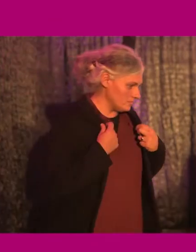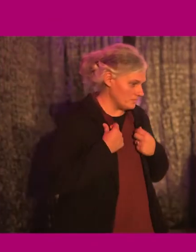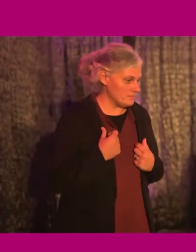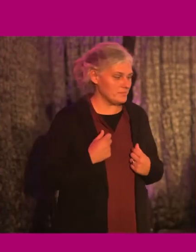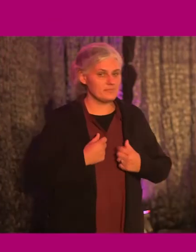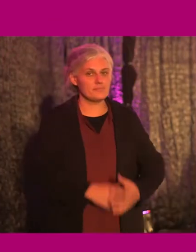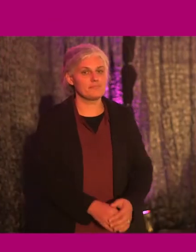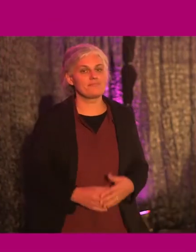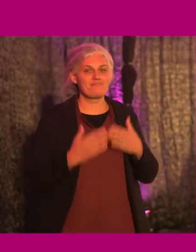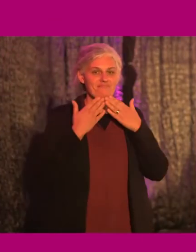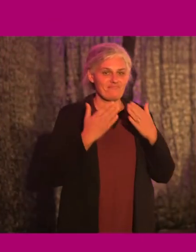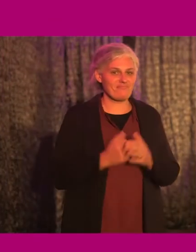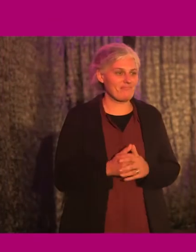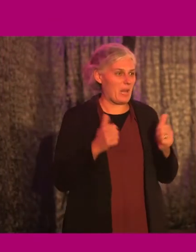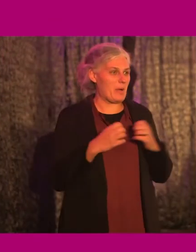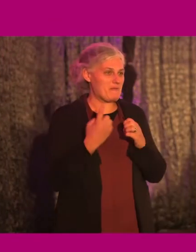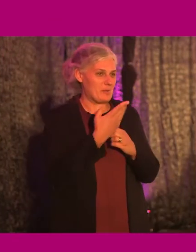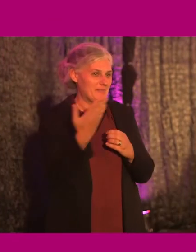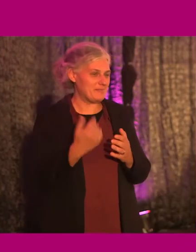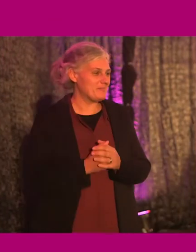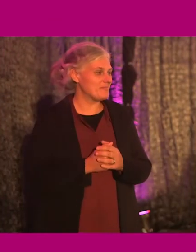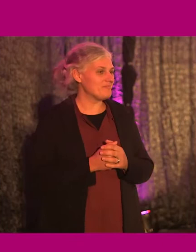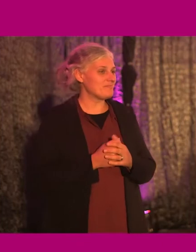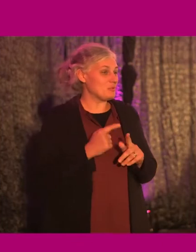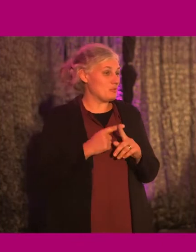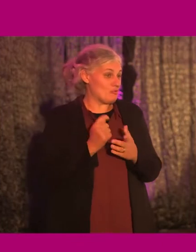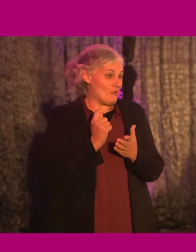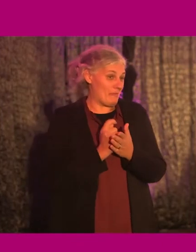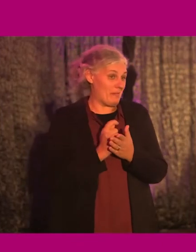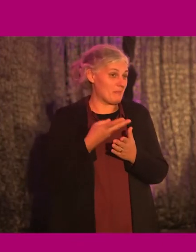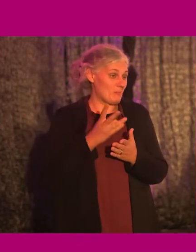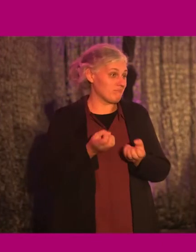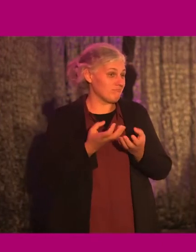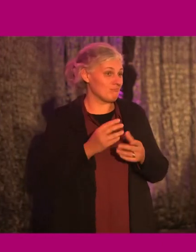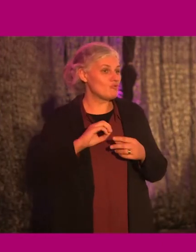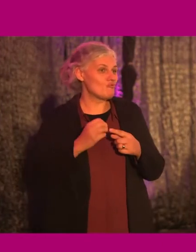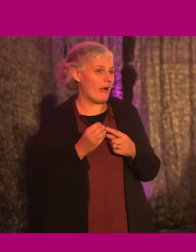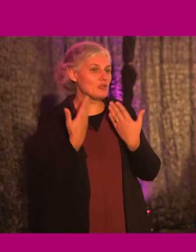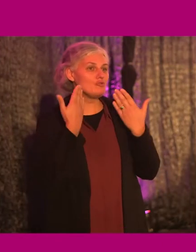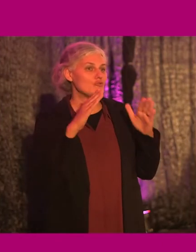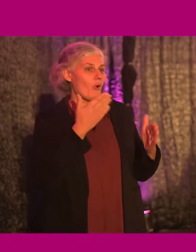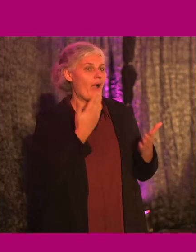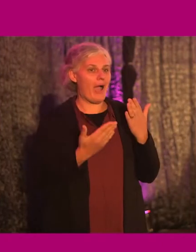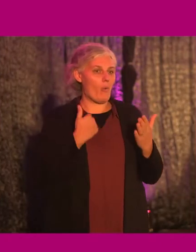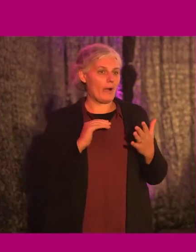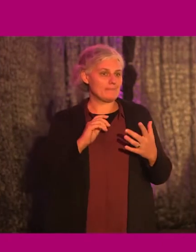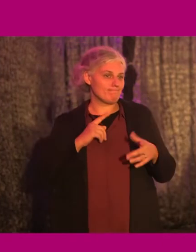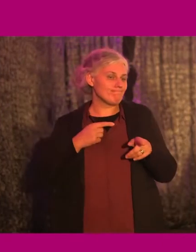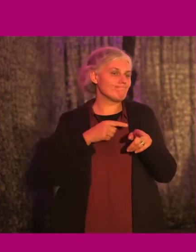Thanks Claire. Hello everyone. In the short amount of time I have with you today, I would like to try and show you how I implemented